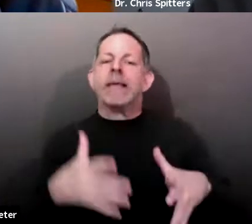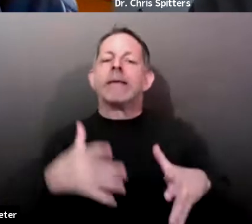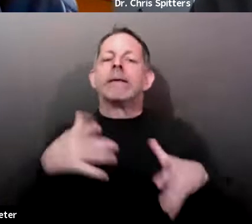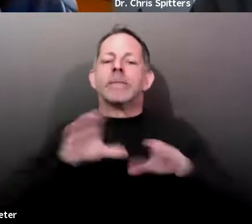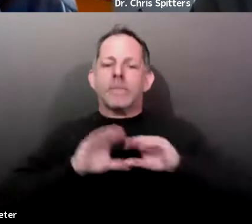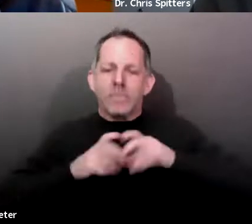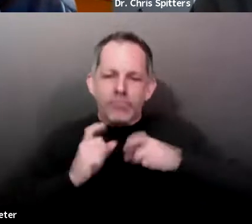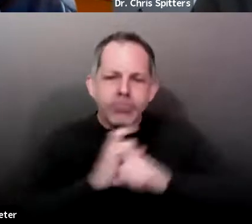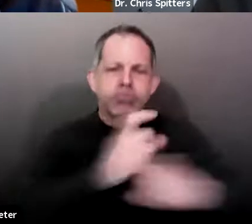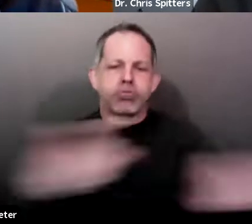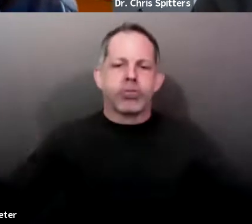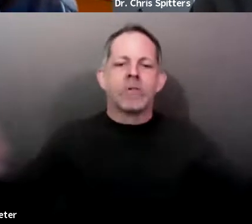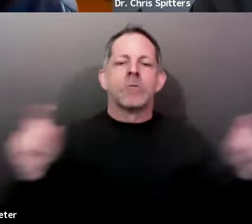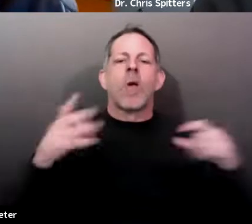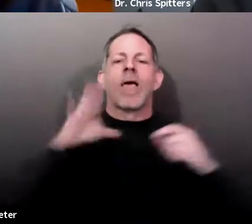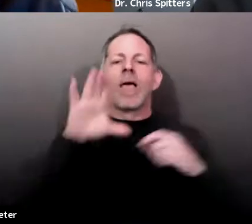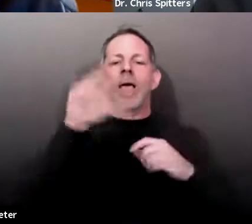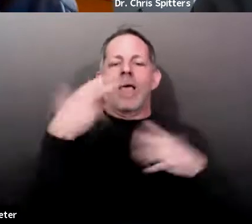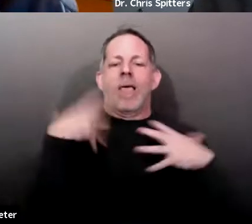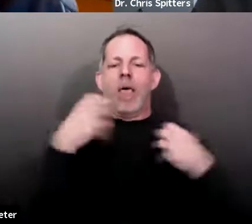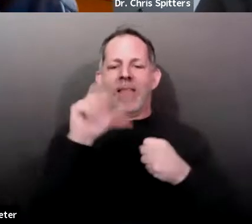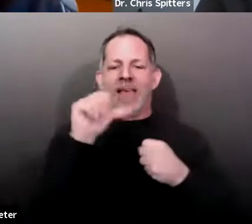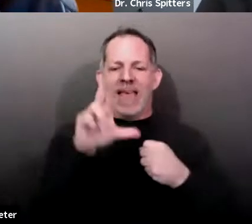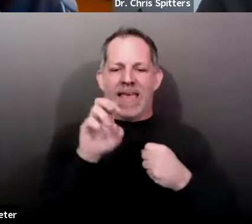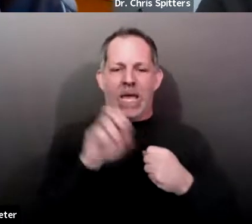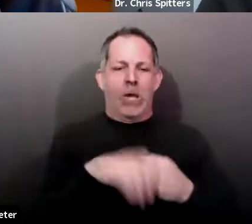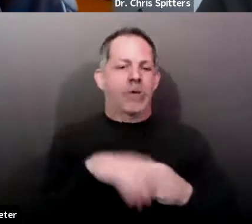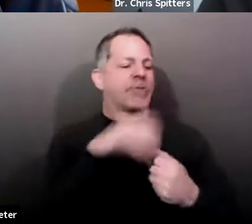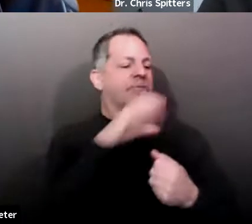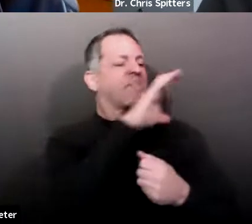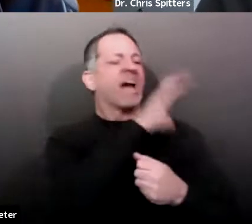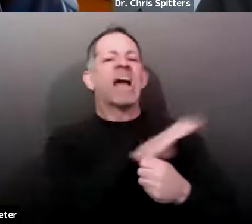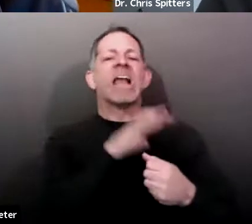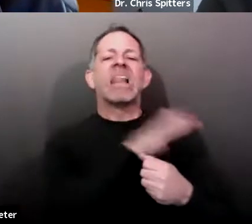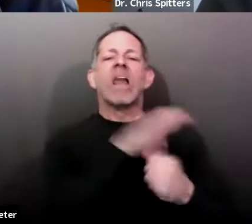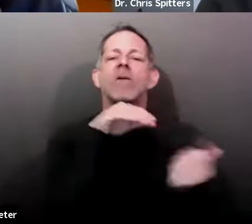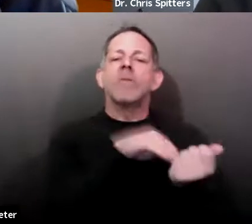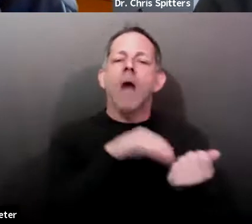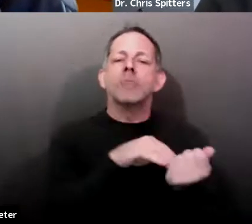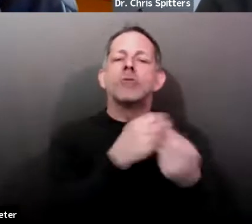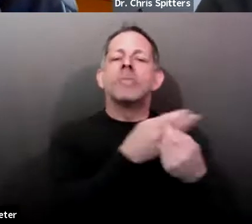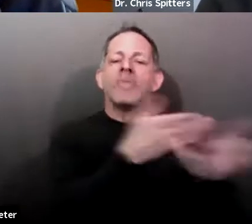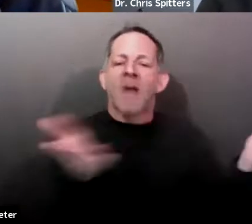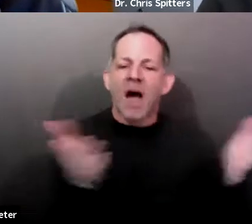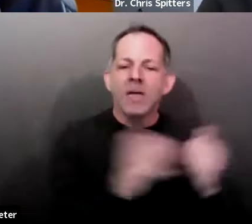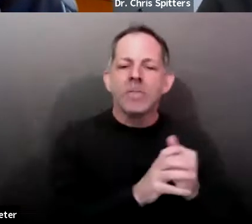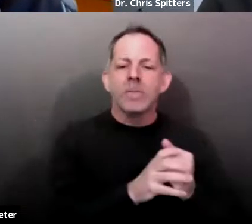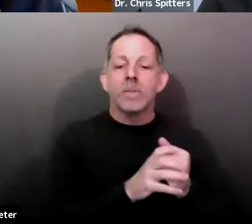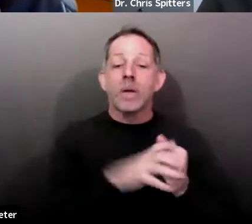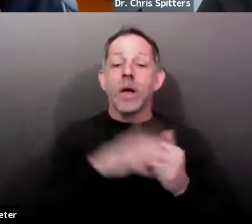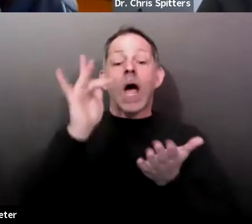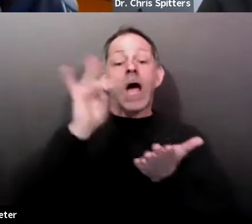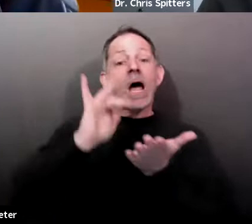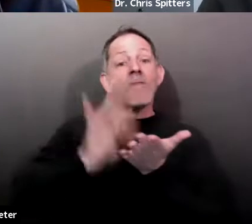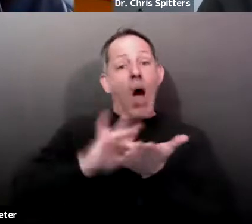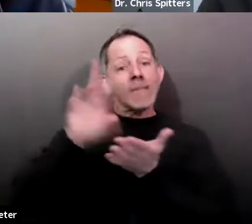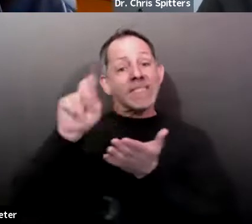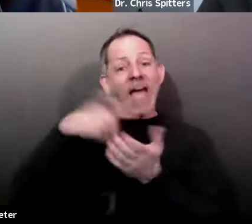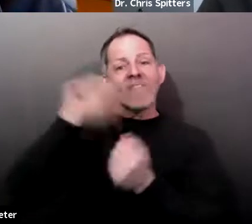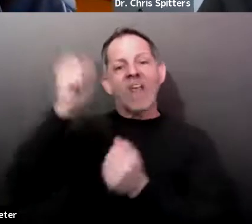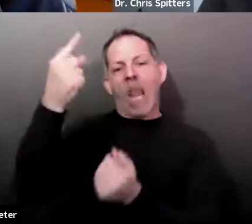uh, clinical, uh, providers. So the pharmacies have another 11,000 doses. So that brings the county total up to about